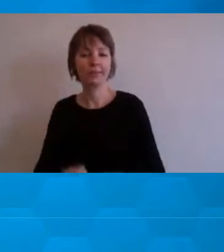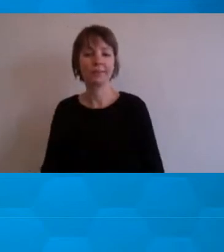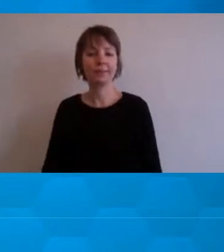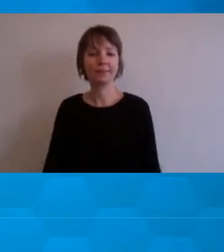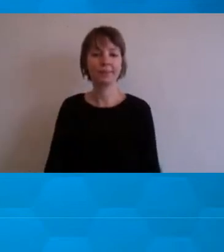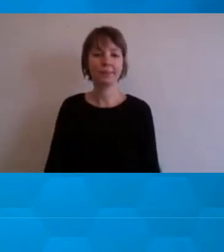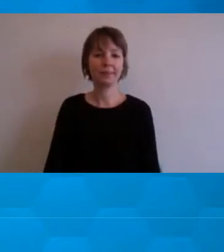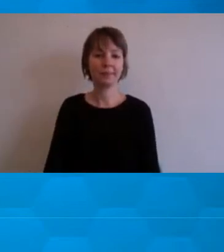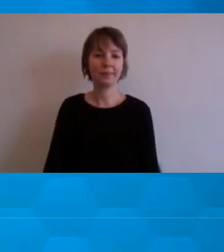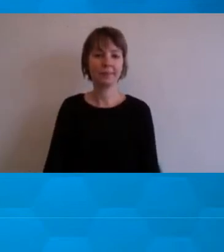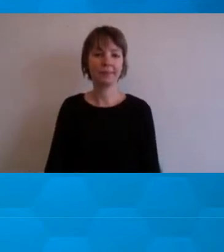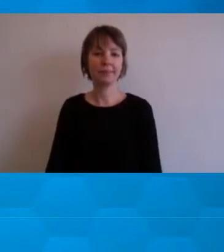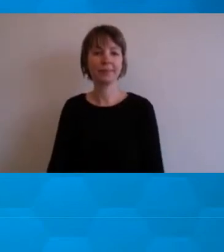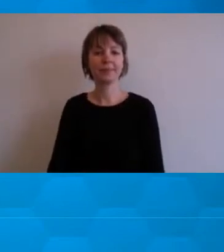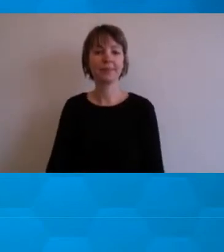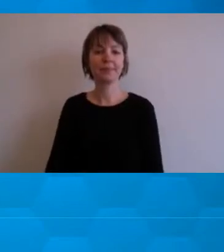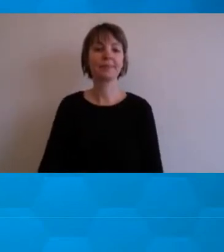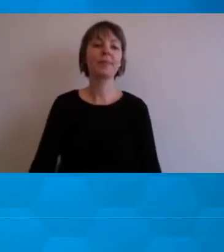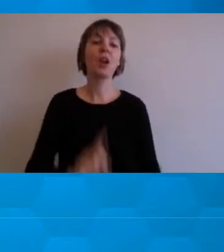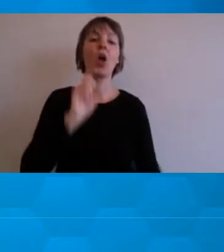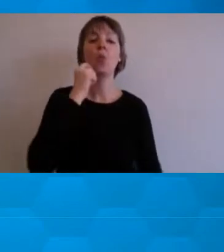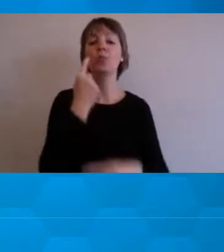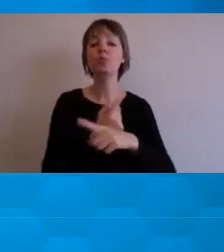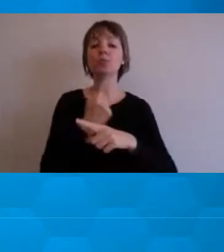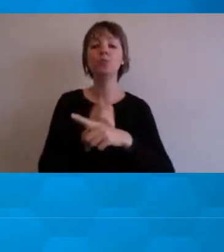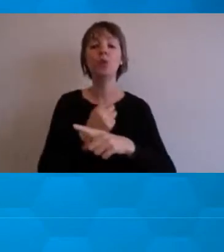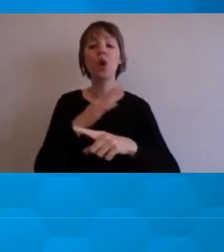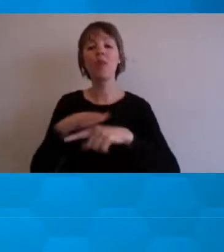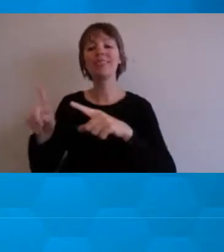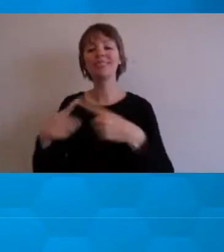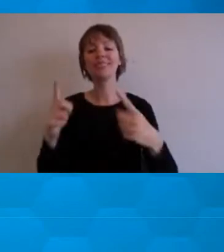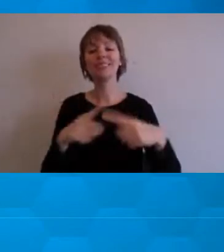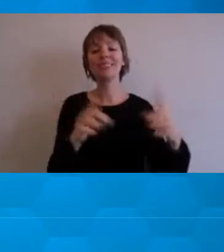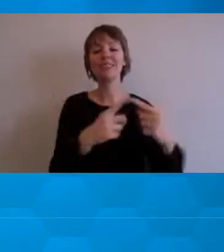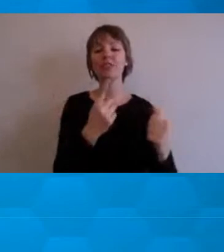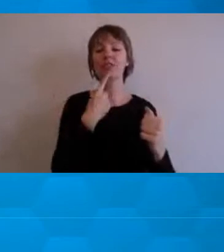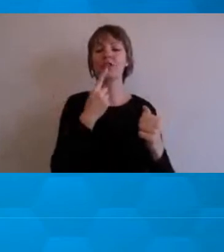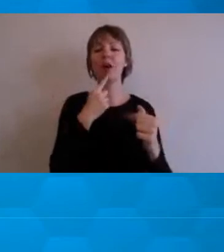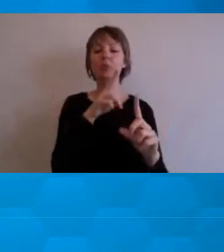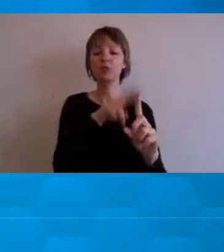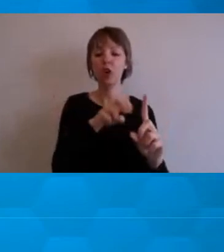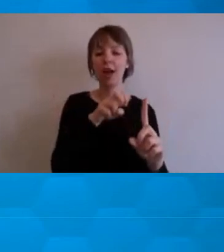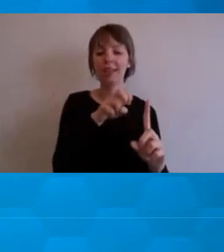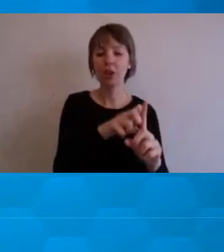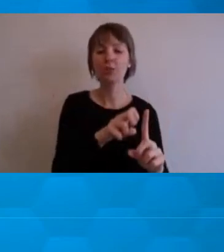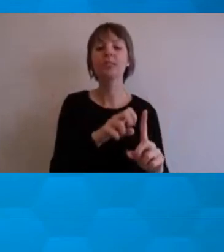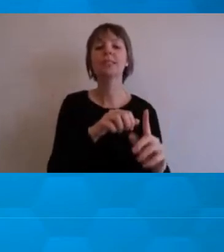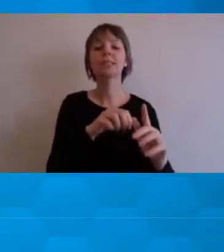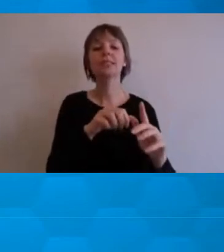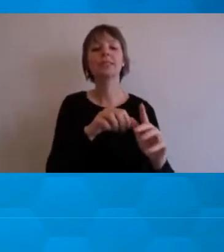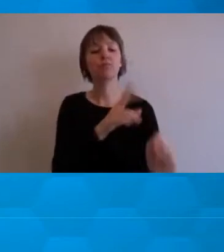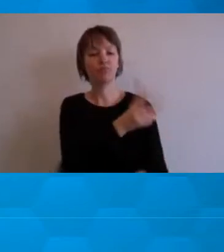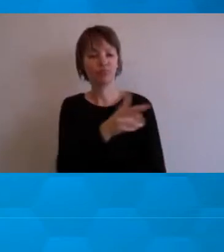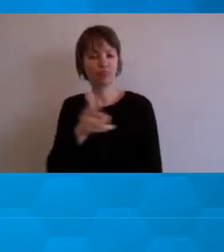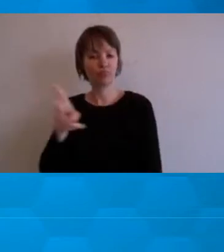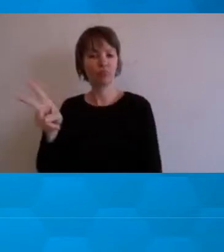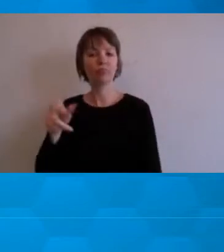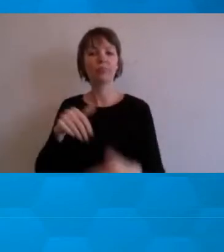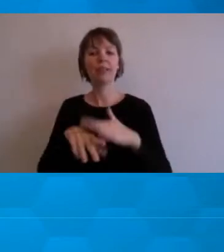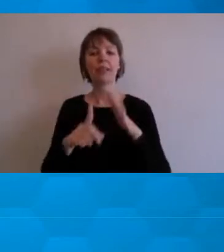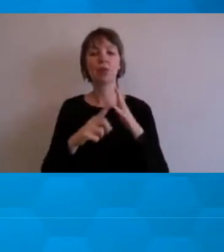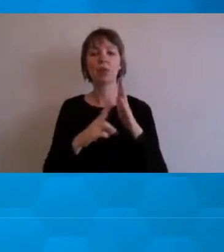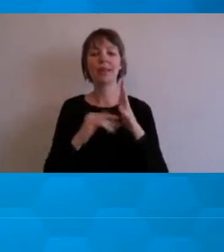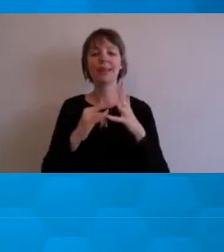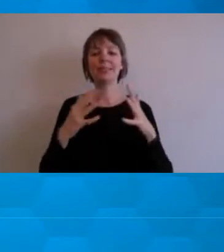So I'm going to first of all talk about the types of diagnoses that are common across UNSW and two case